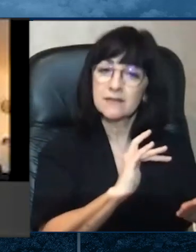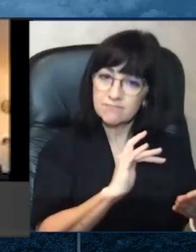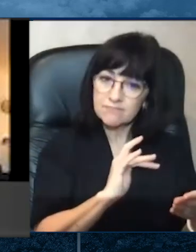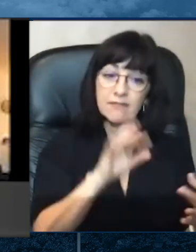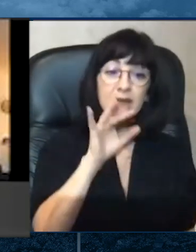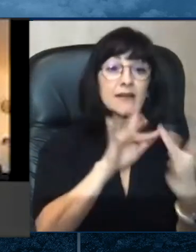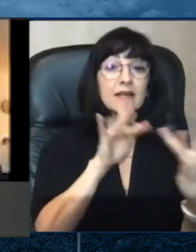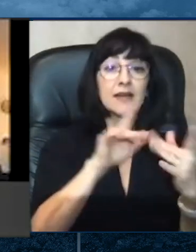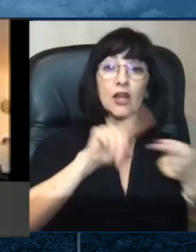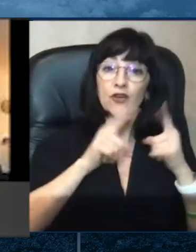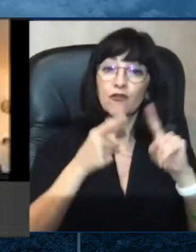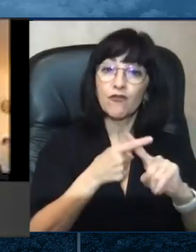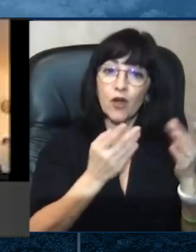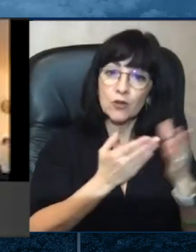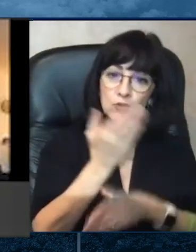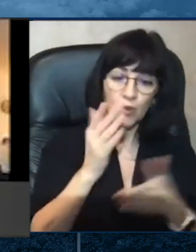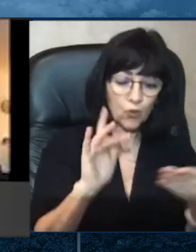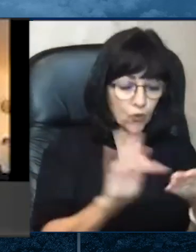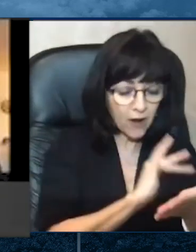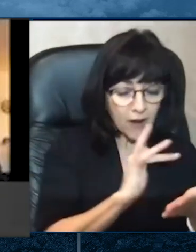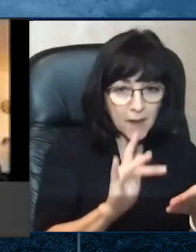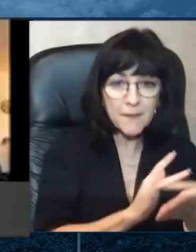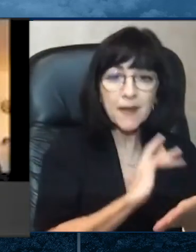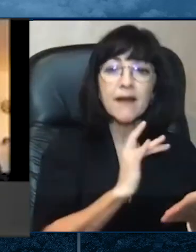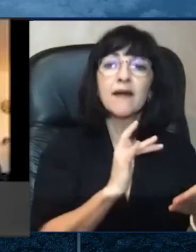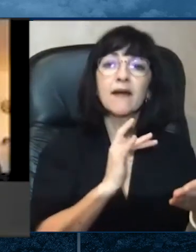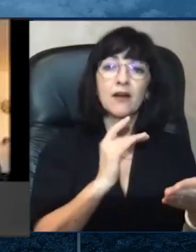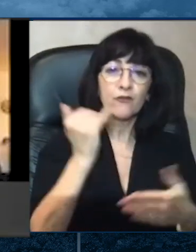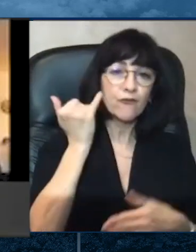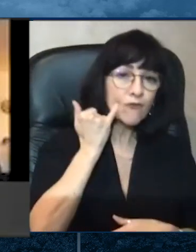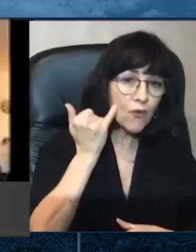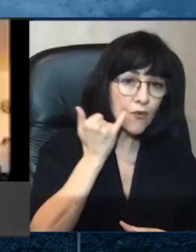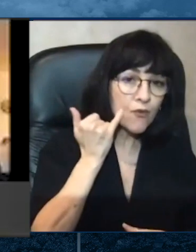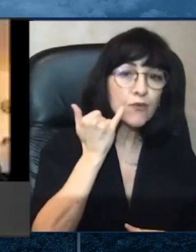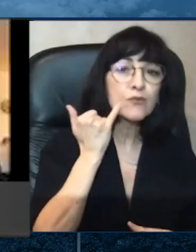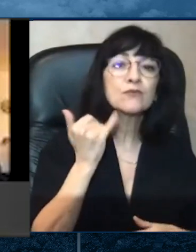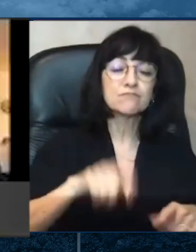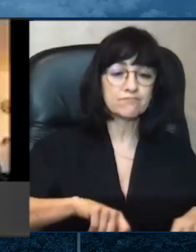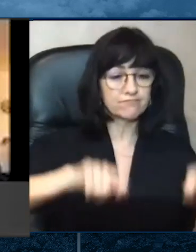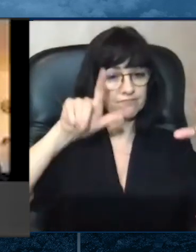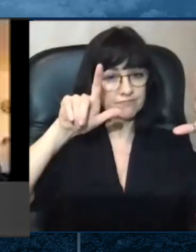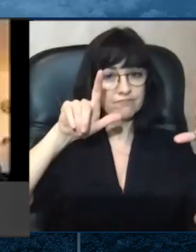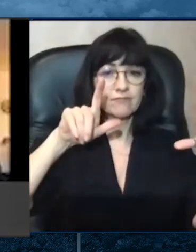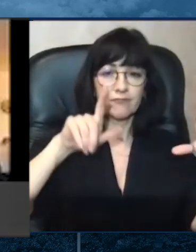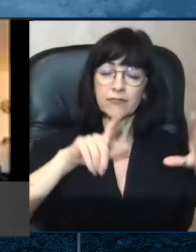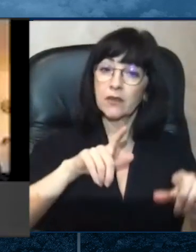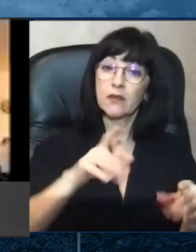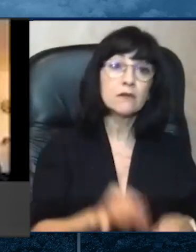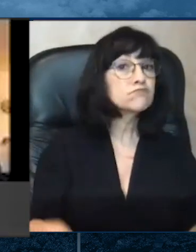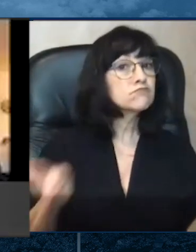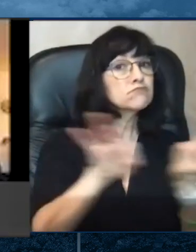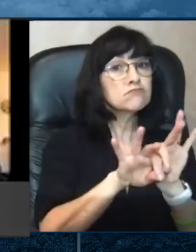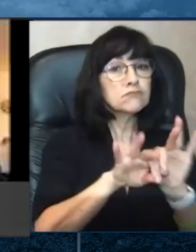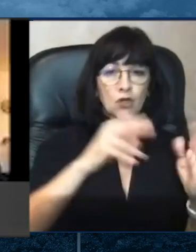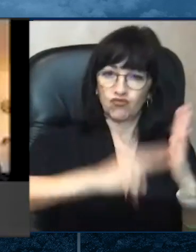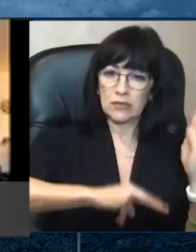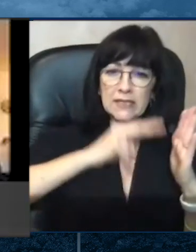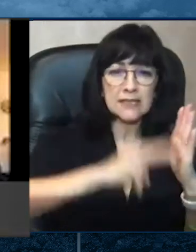that she said is that reading is very important. It is a way of maintaining